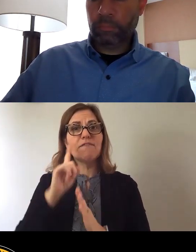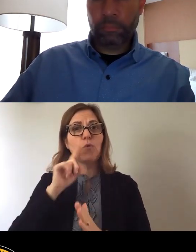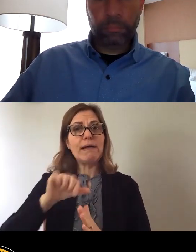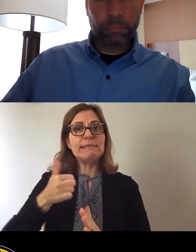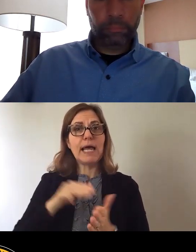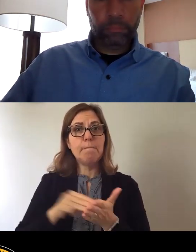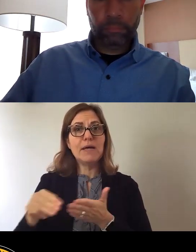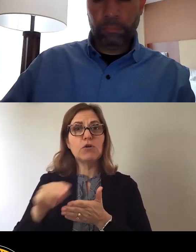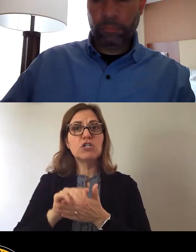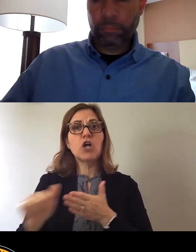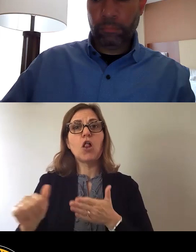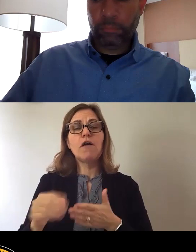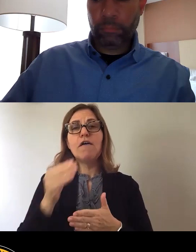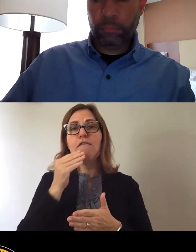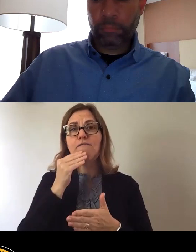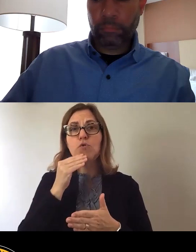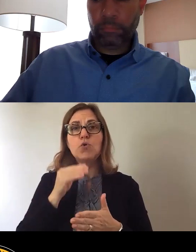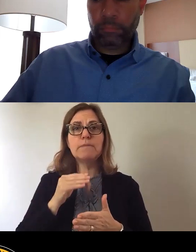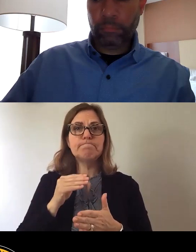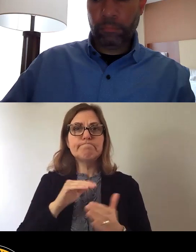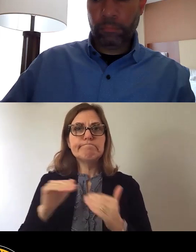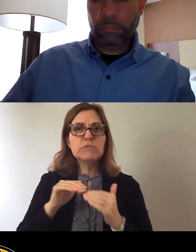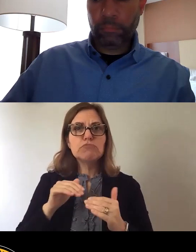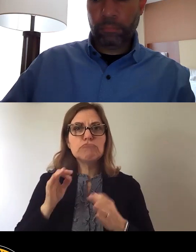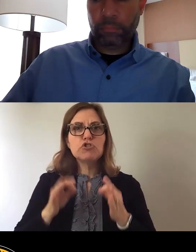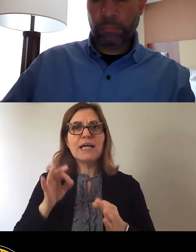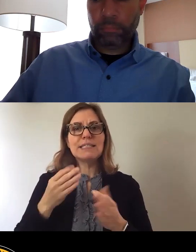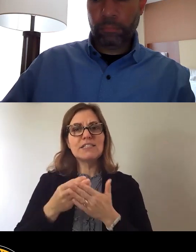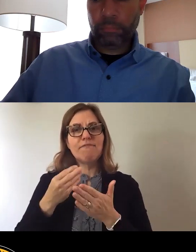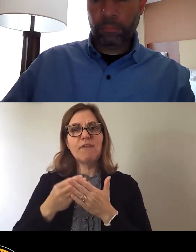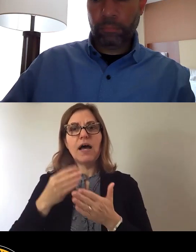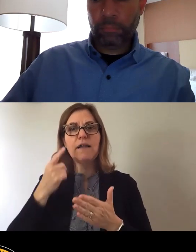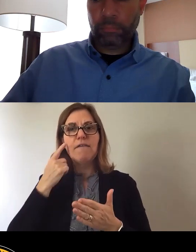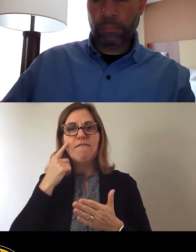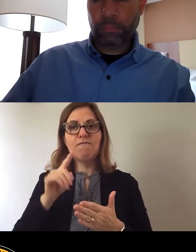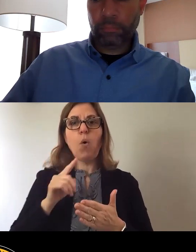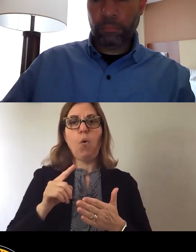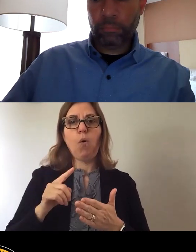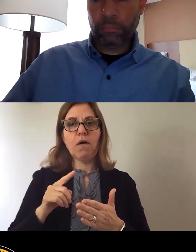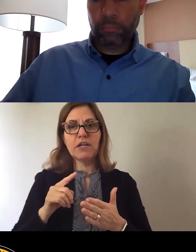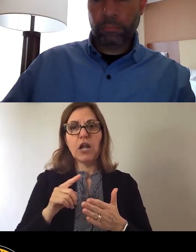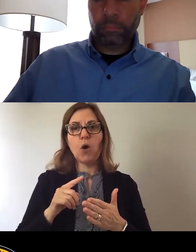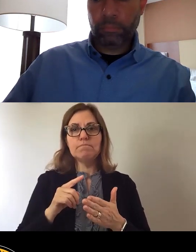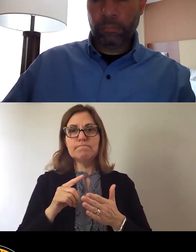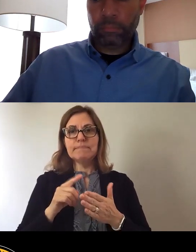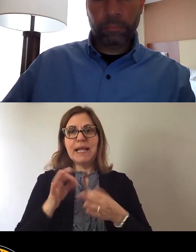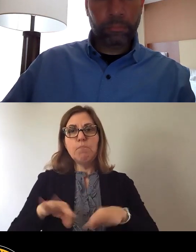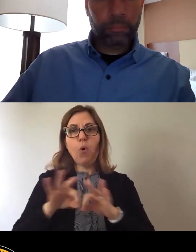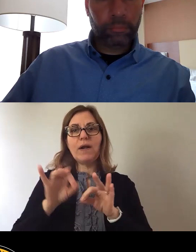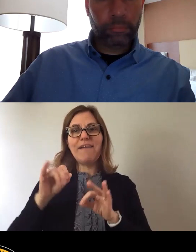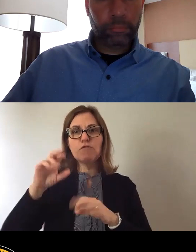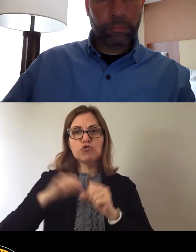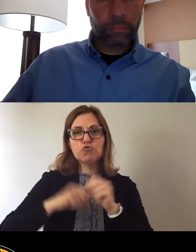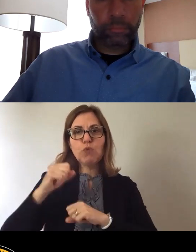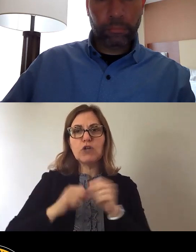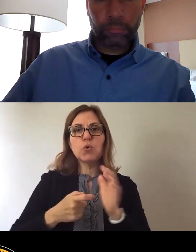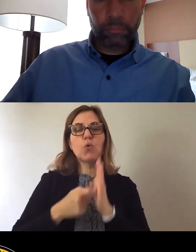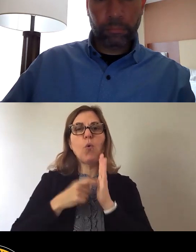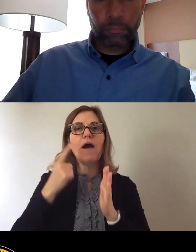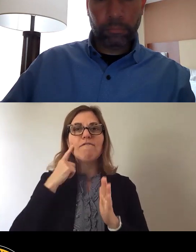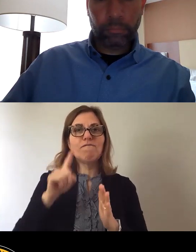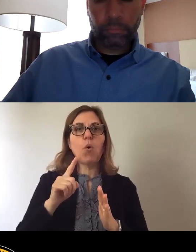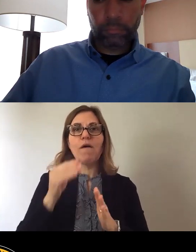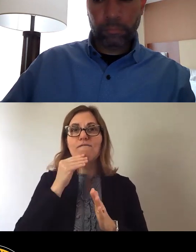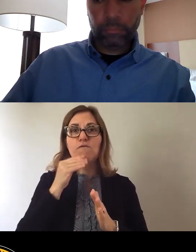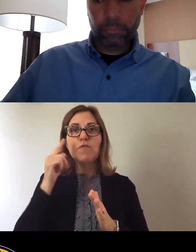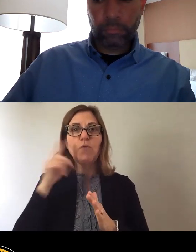justice fund to invest in the critical infrastructure required to put food on the table for all Pittsburghers. Finally, I encourage you to consider not